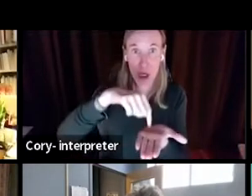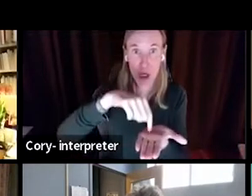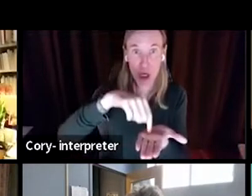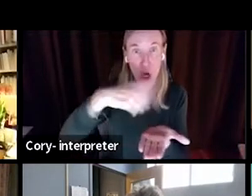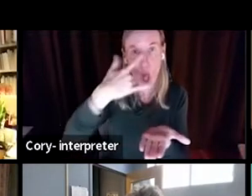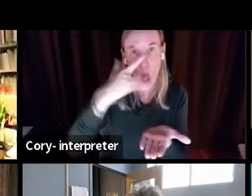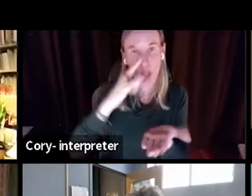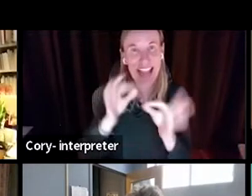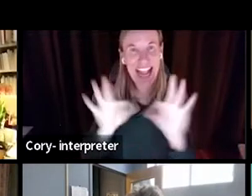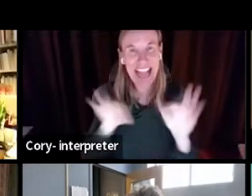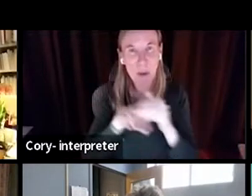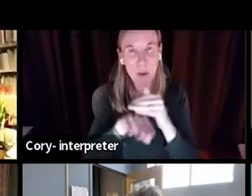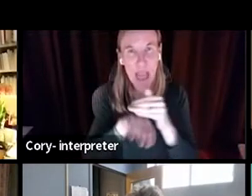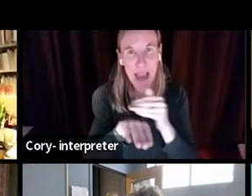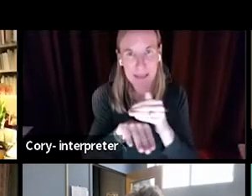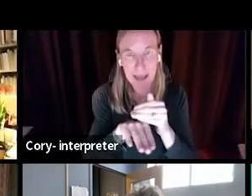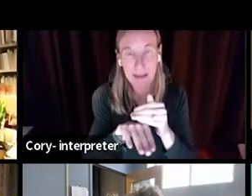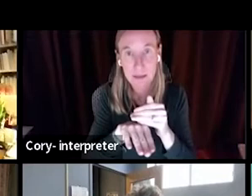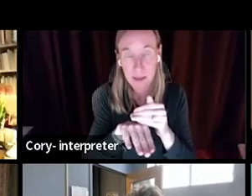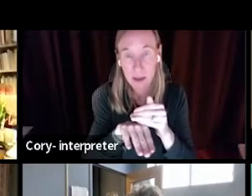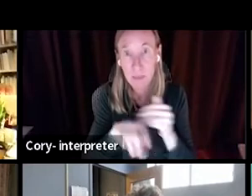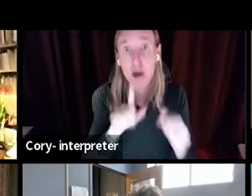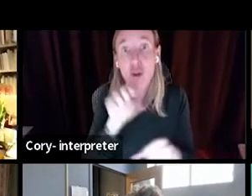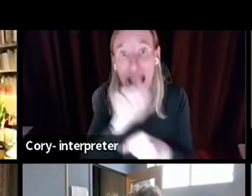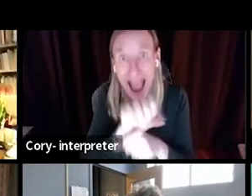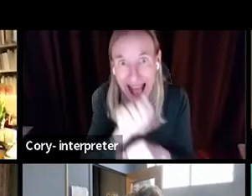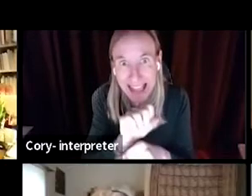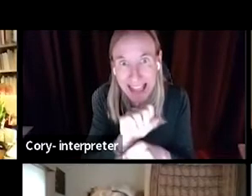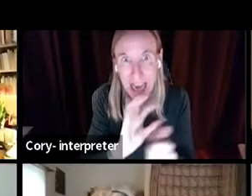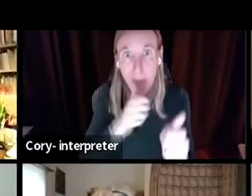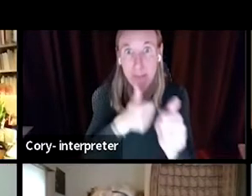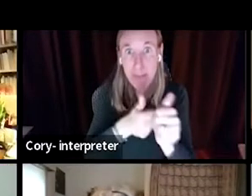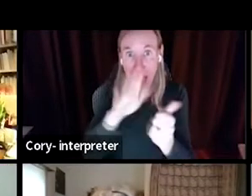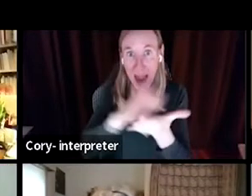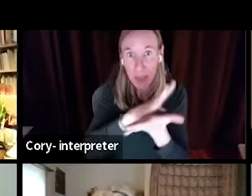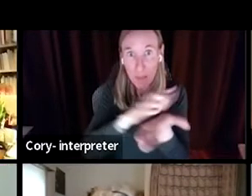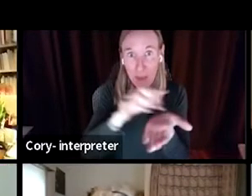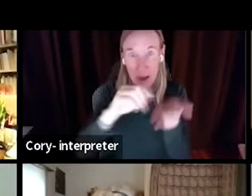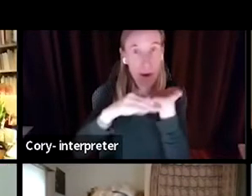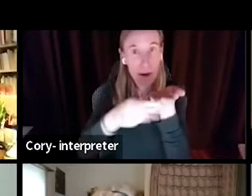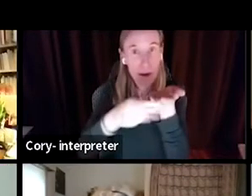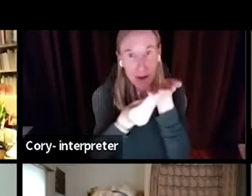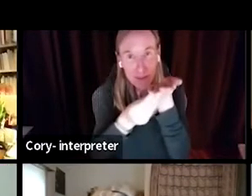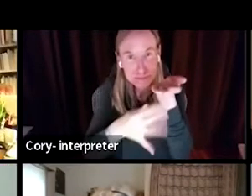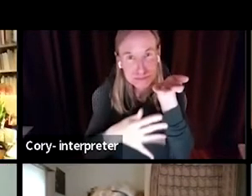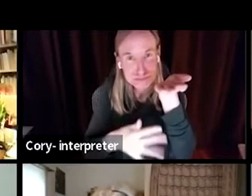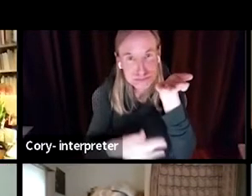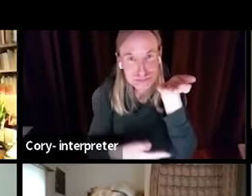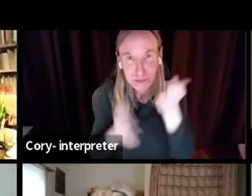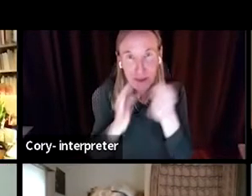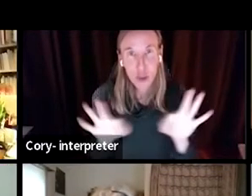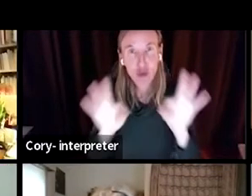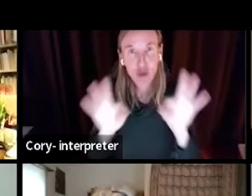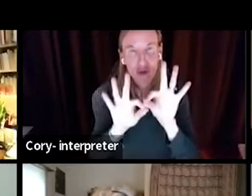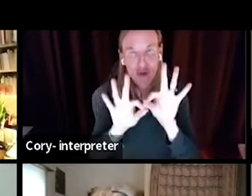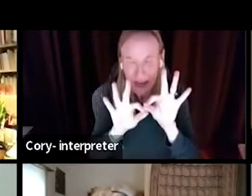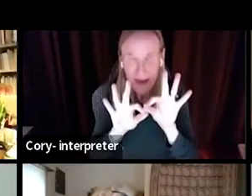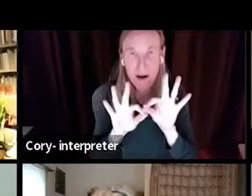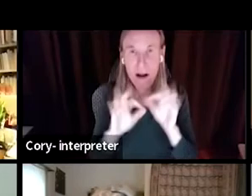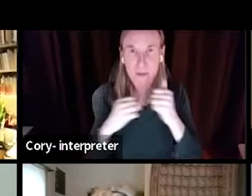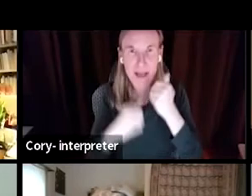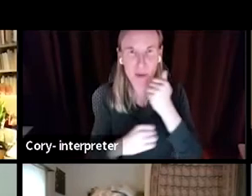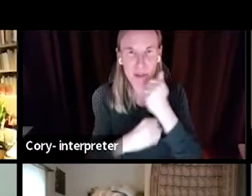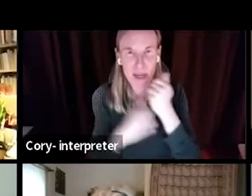language access for students, but in reality, plays a much more critical foundational